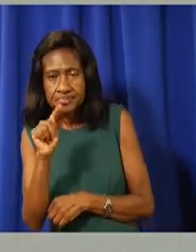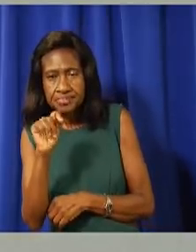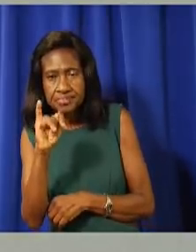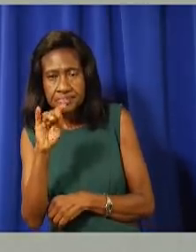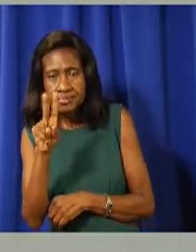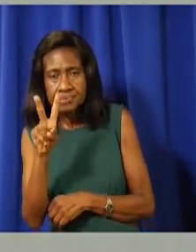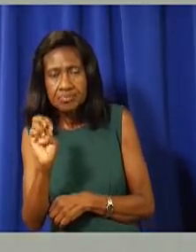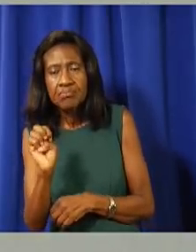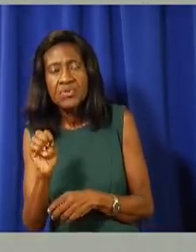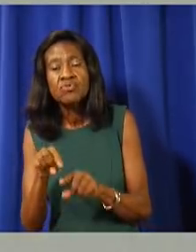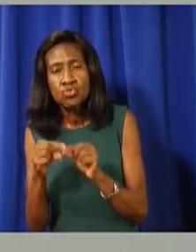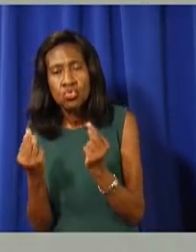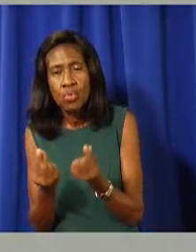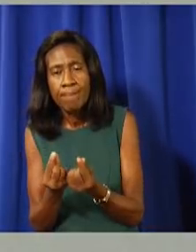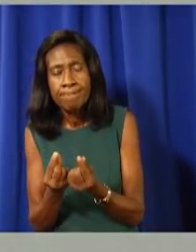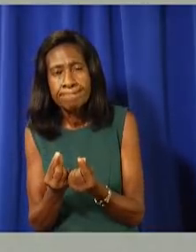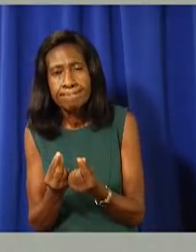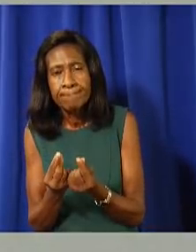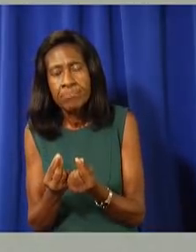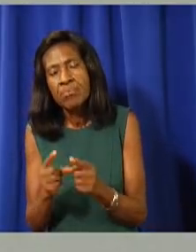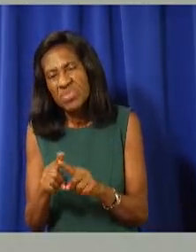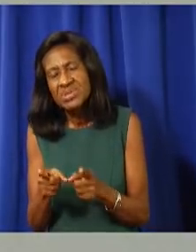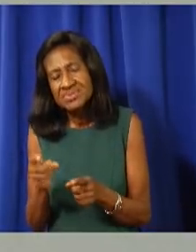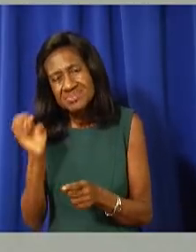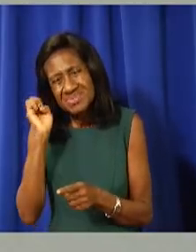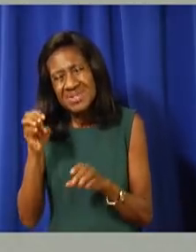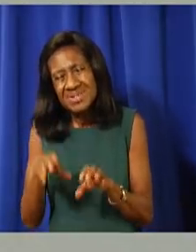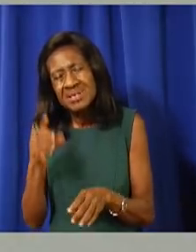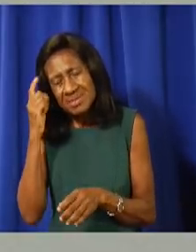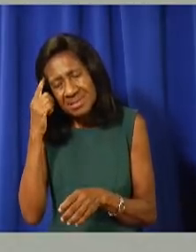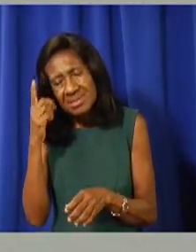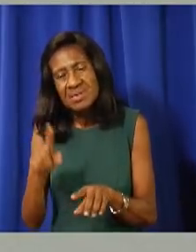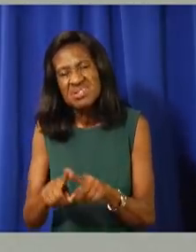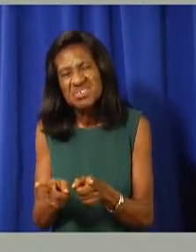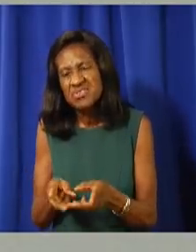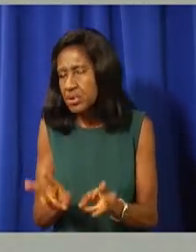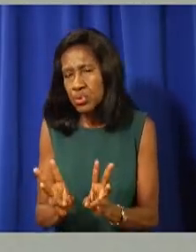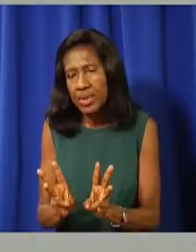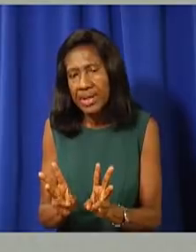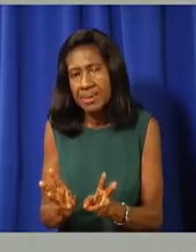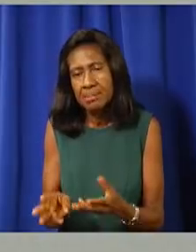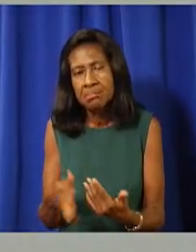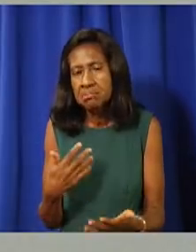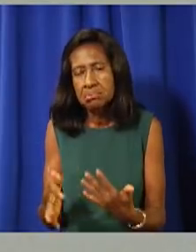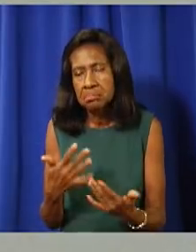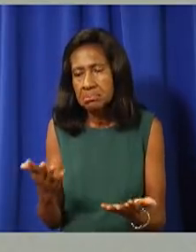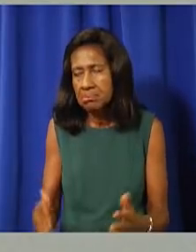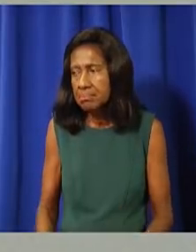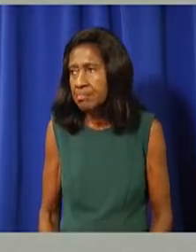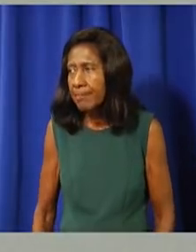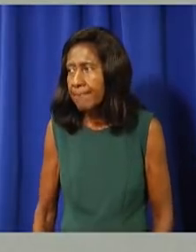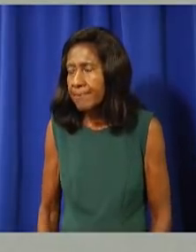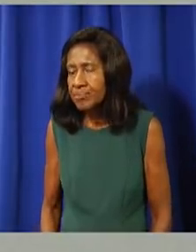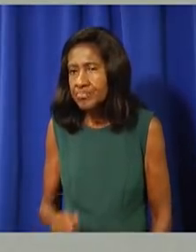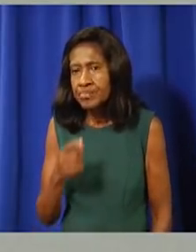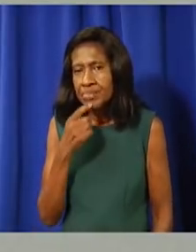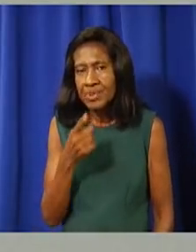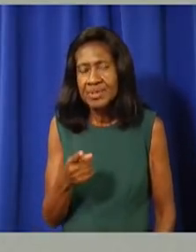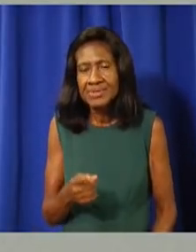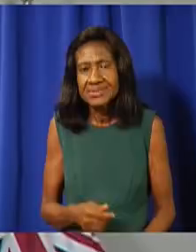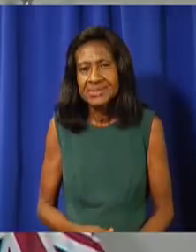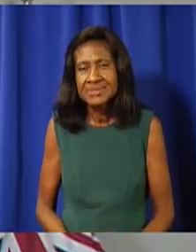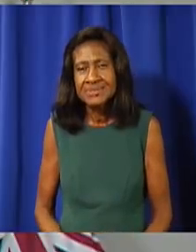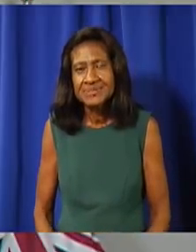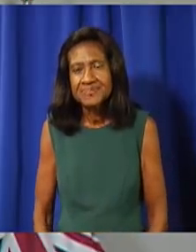that the government could have a different conclusion. Thank you. Thank you, Andrew. reminds me of somebody. Yeah,